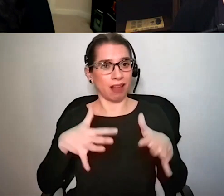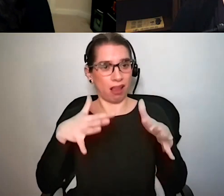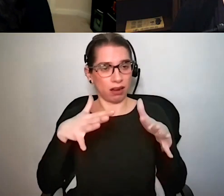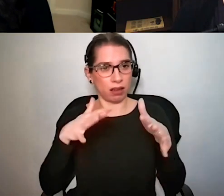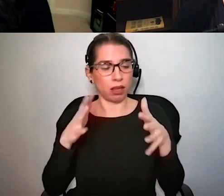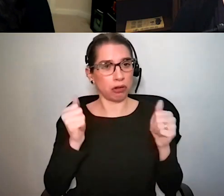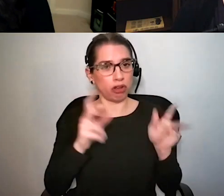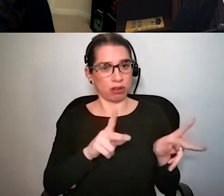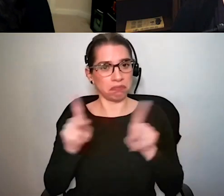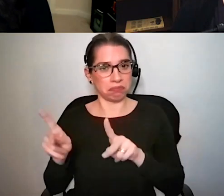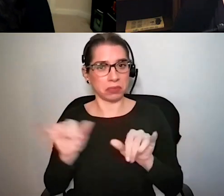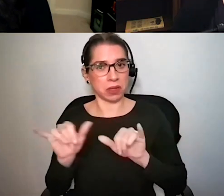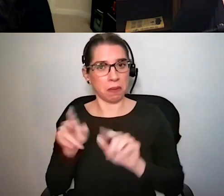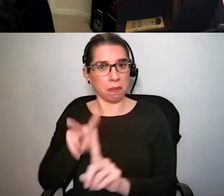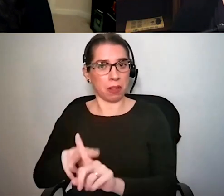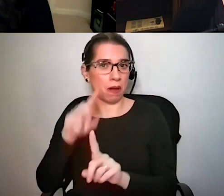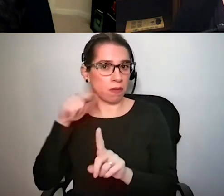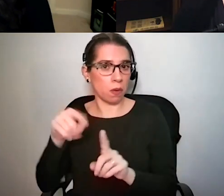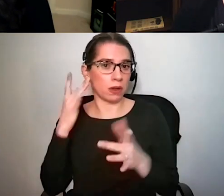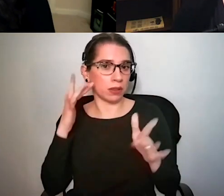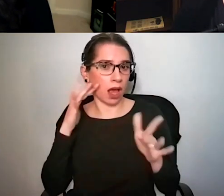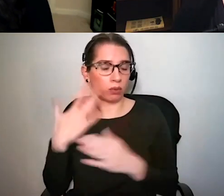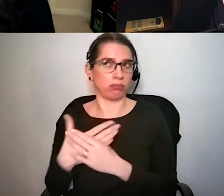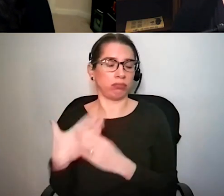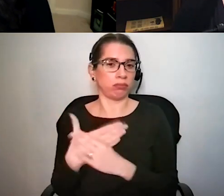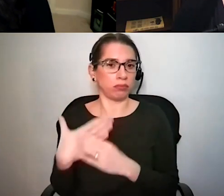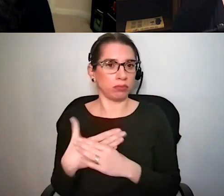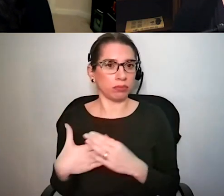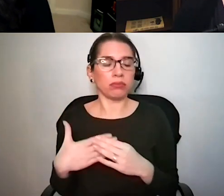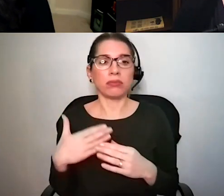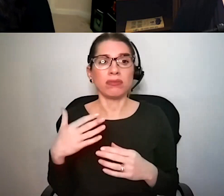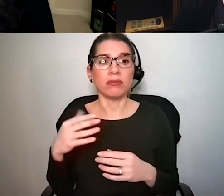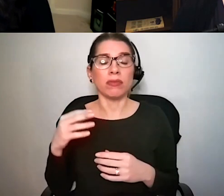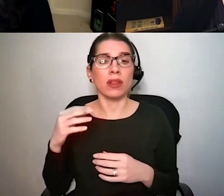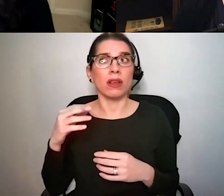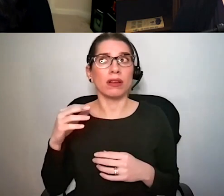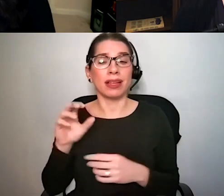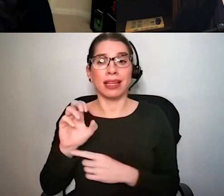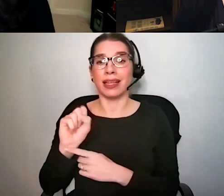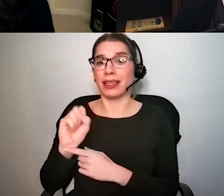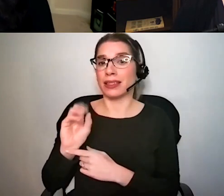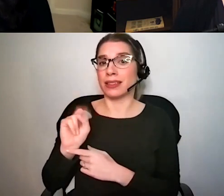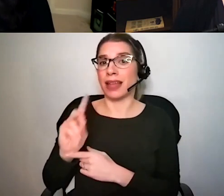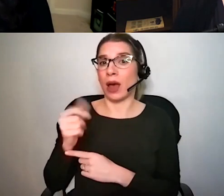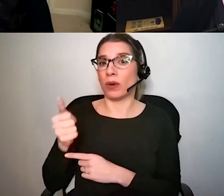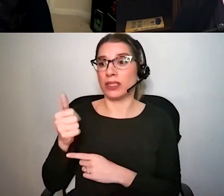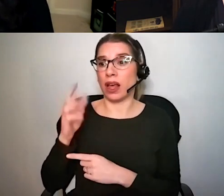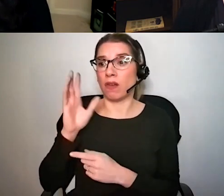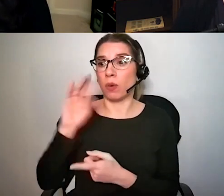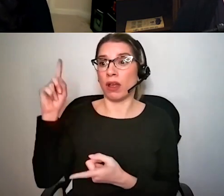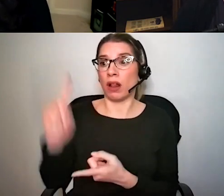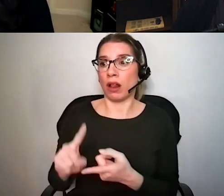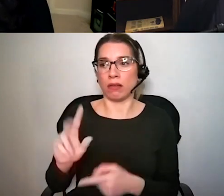um not so much the sound but the impact that the sound is having on you